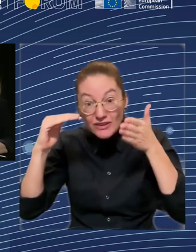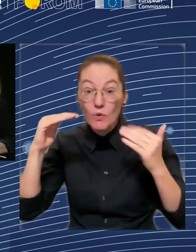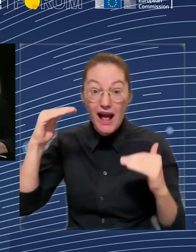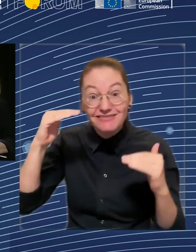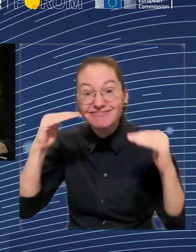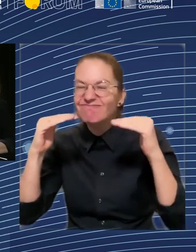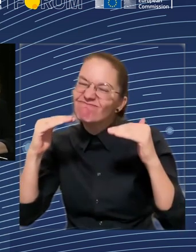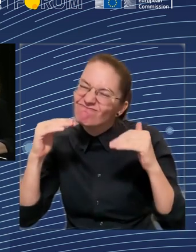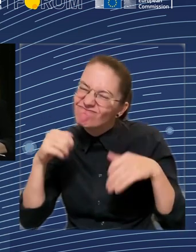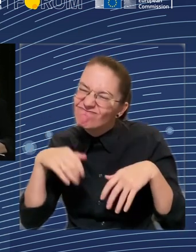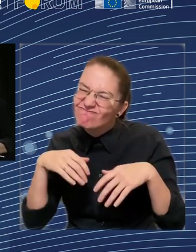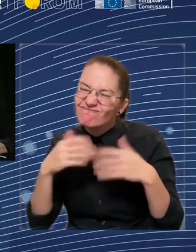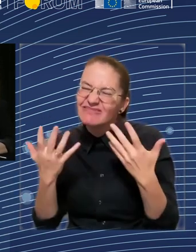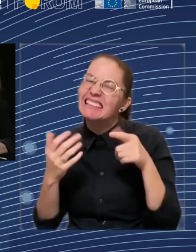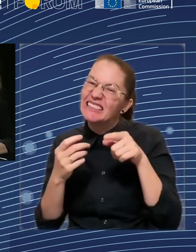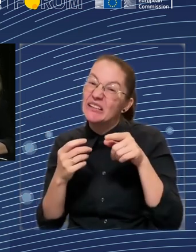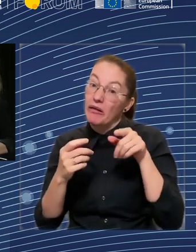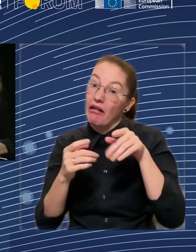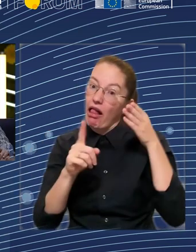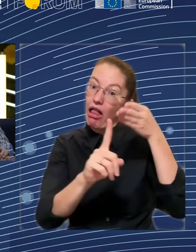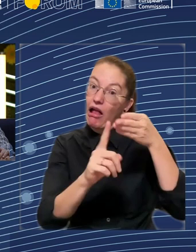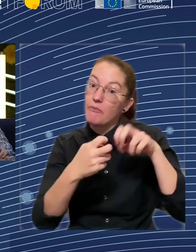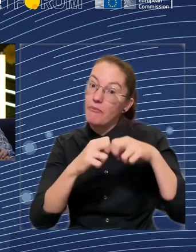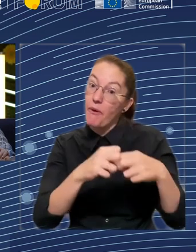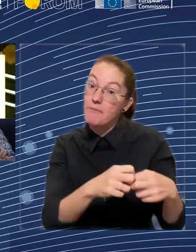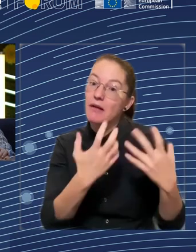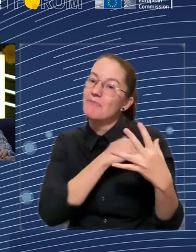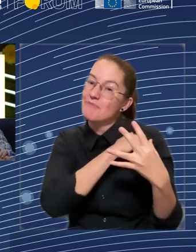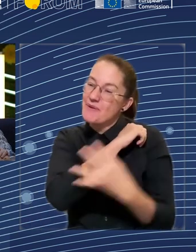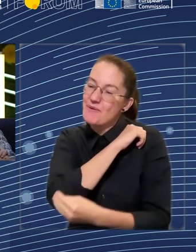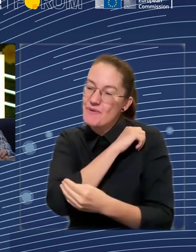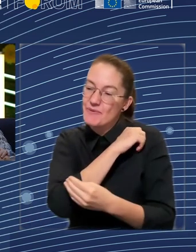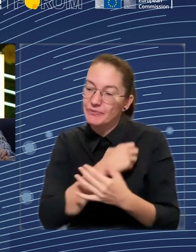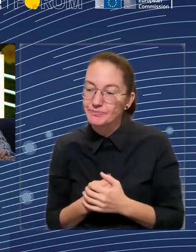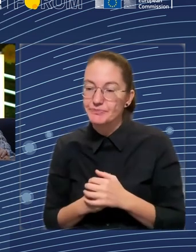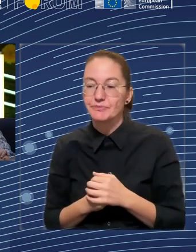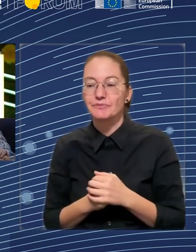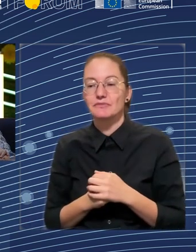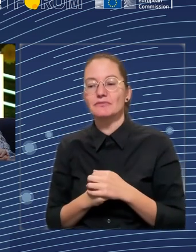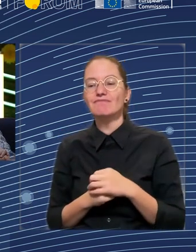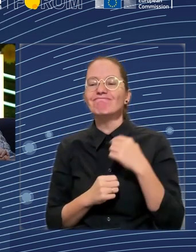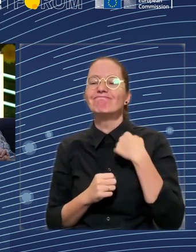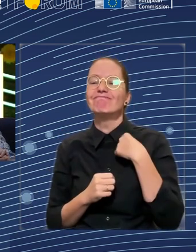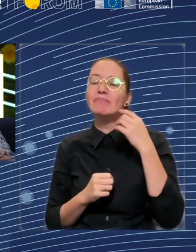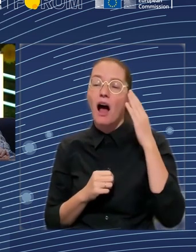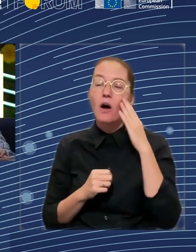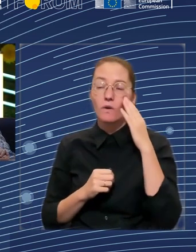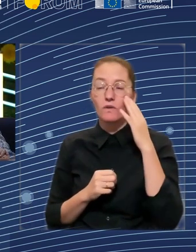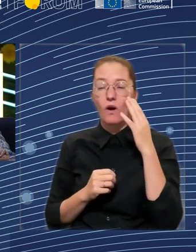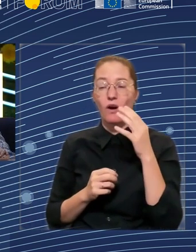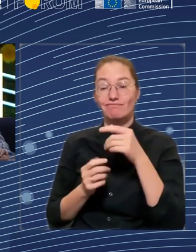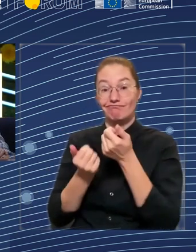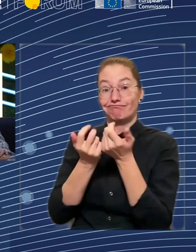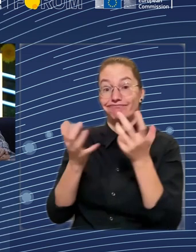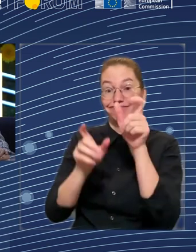I think I share also the same concerns. And the second thing is there's certain path dependency that we also need to take into